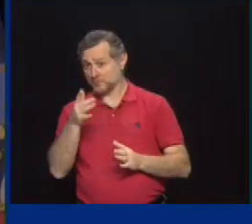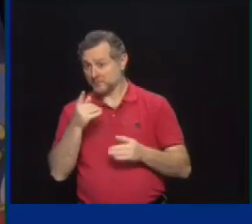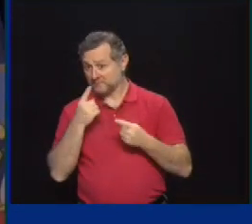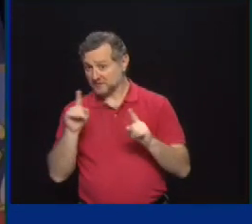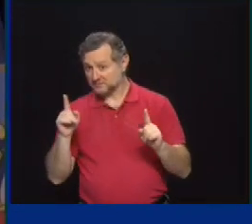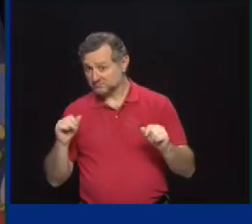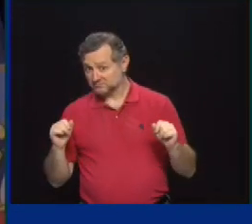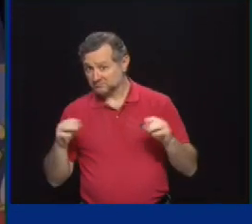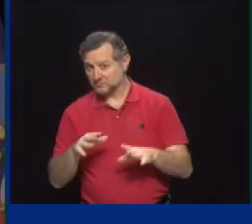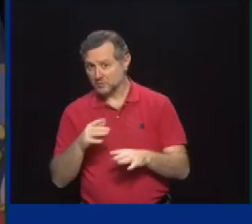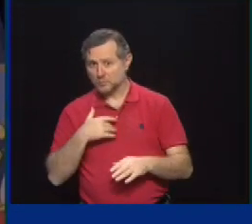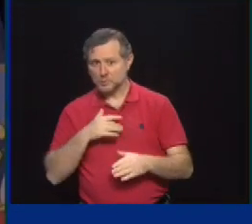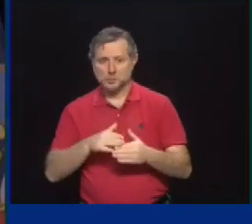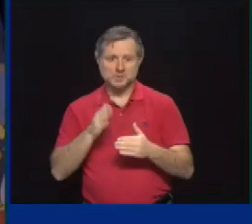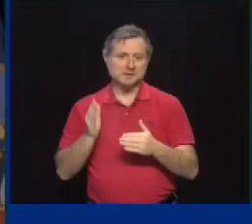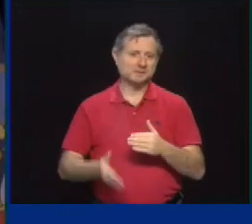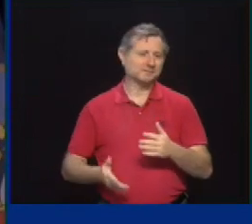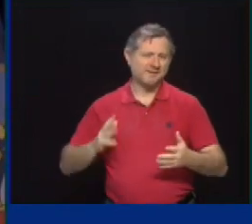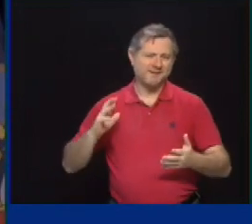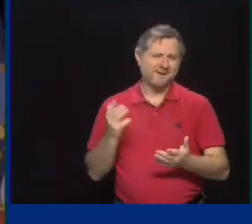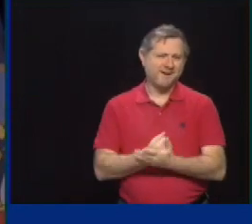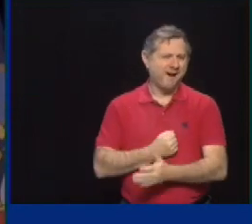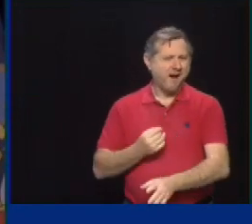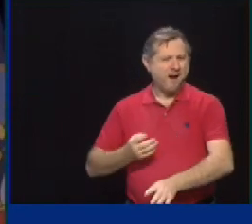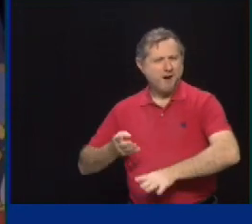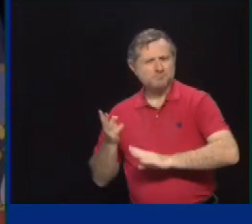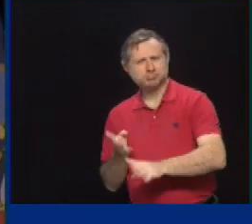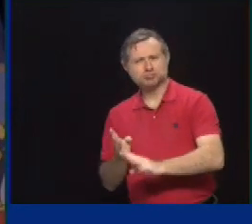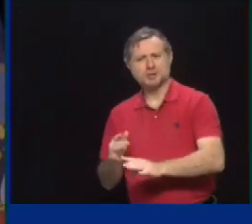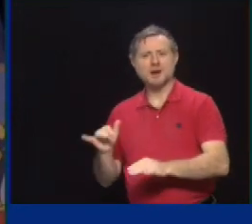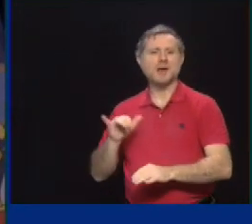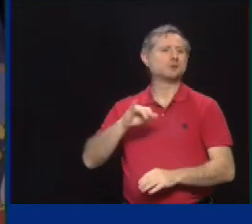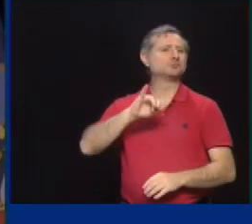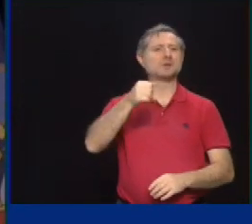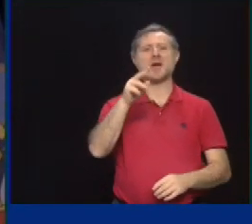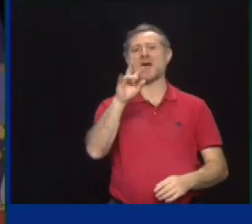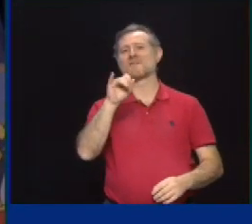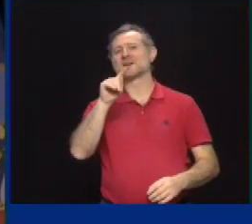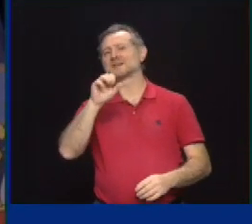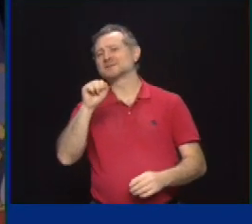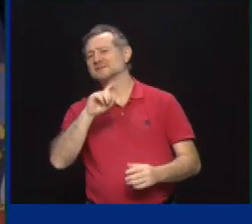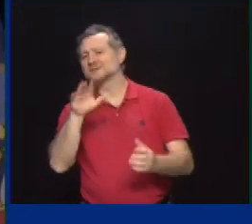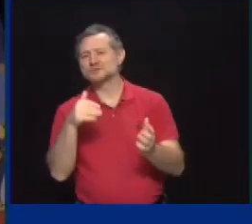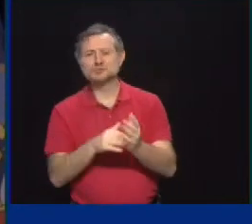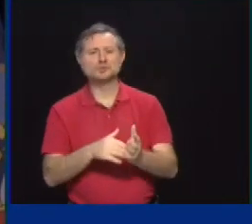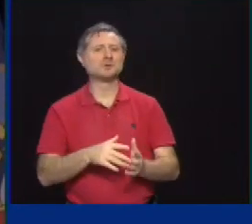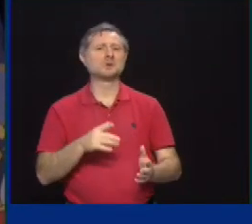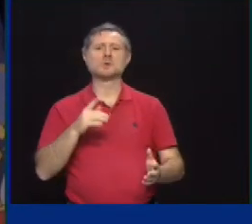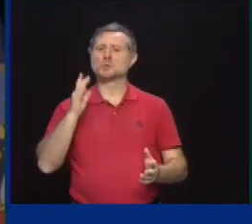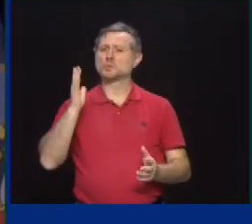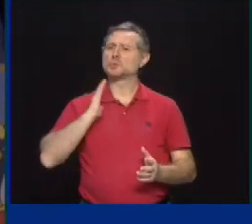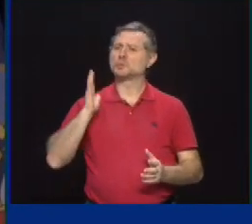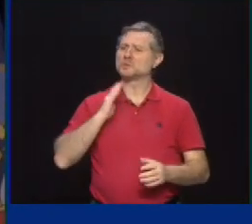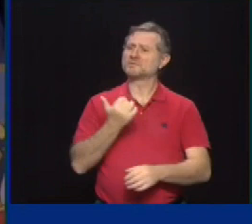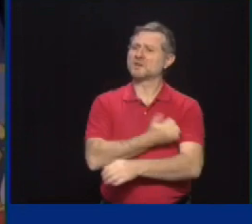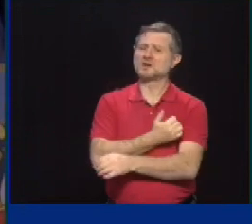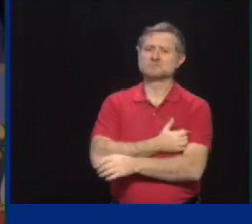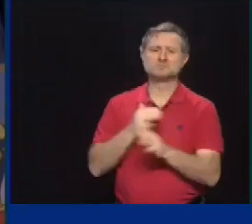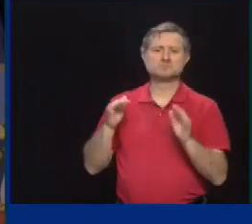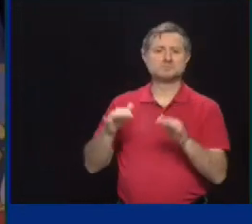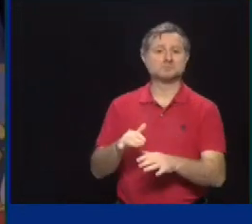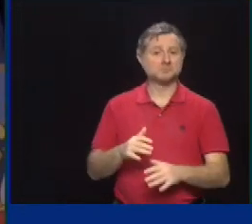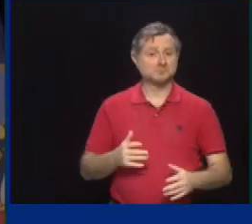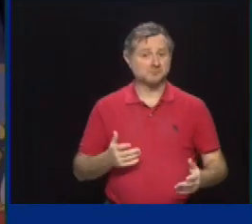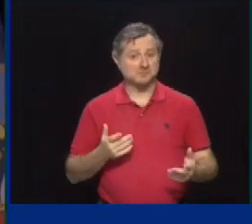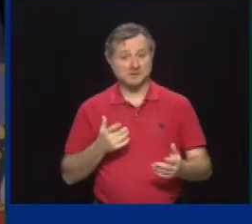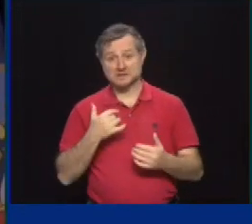some place like the Javits Center or other sites where you used to have mass vac setups? Well, we still have 12 mass vac sites that have not